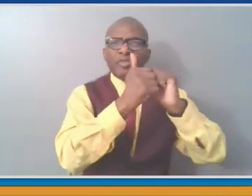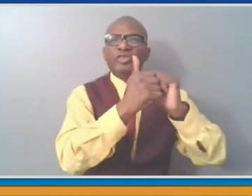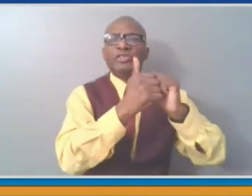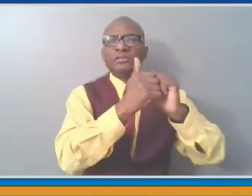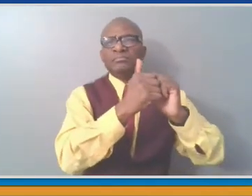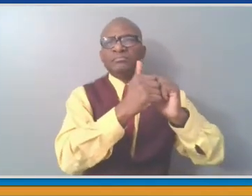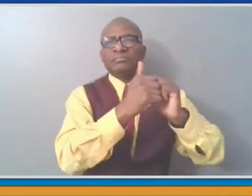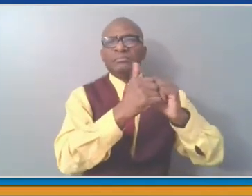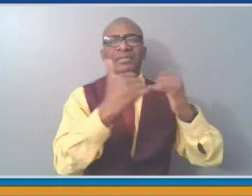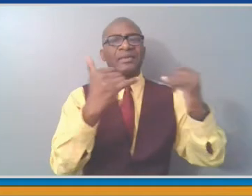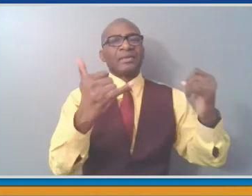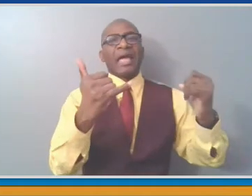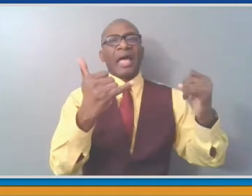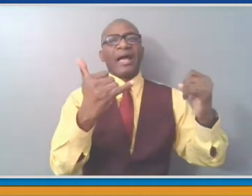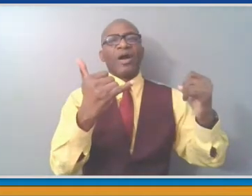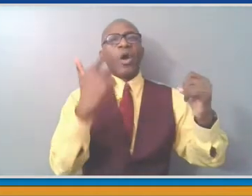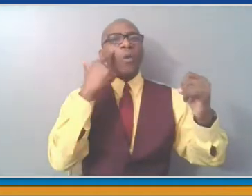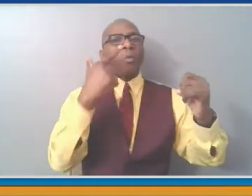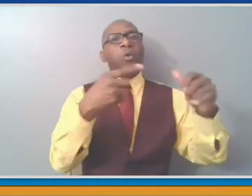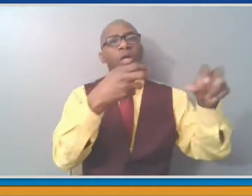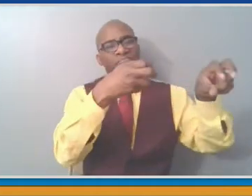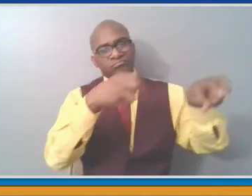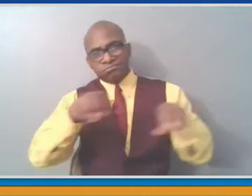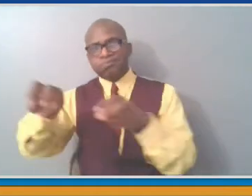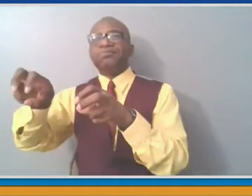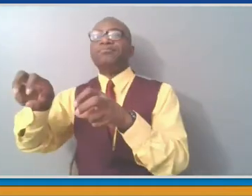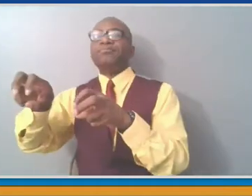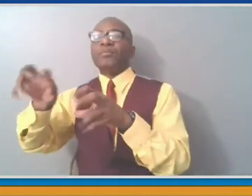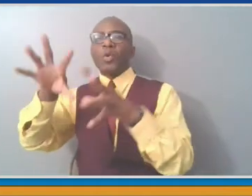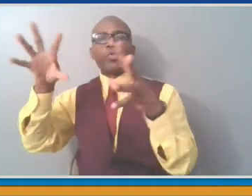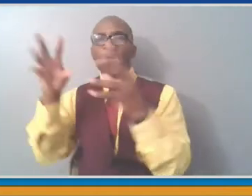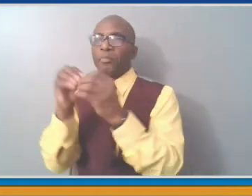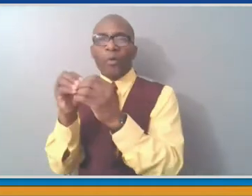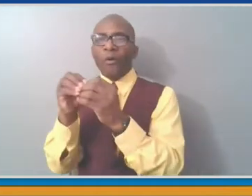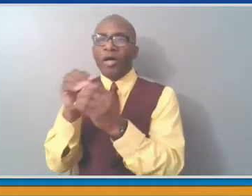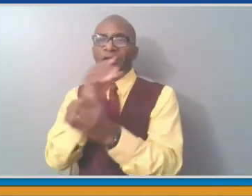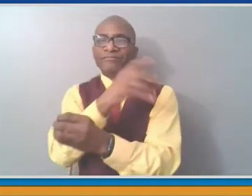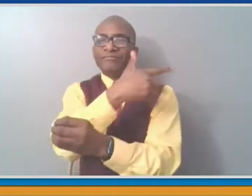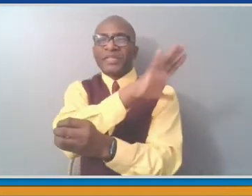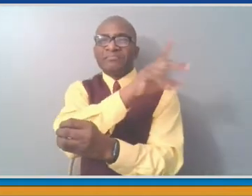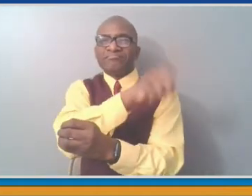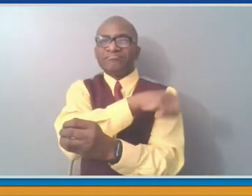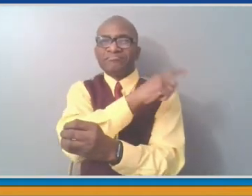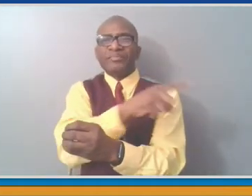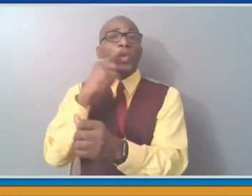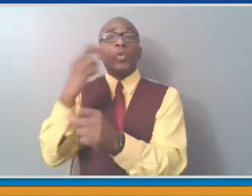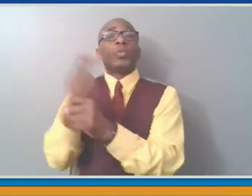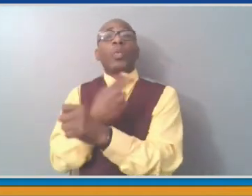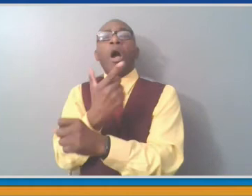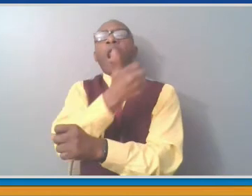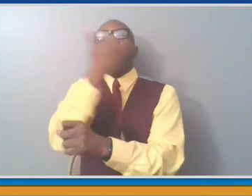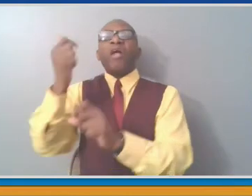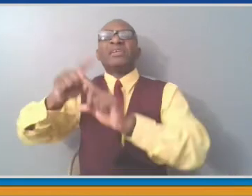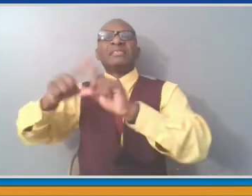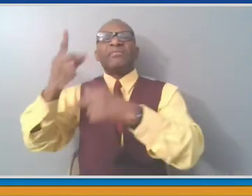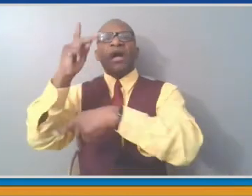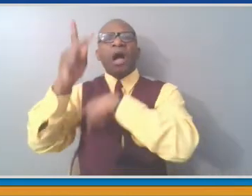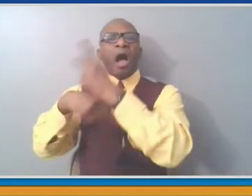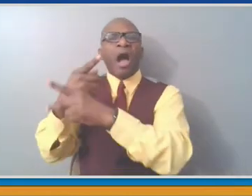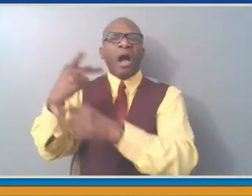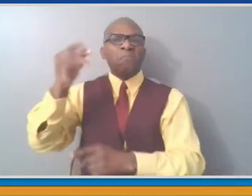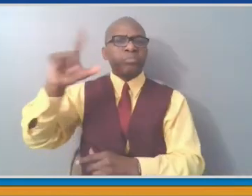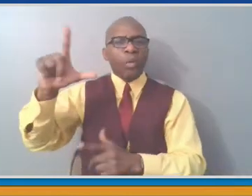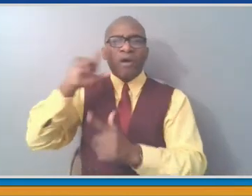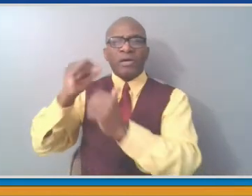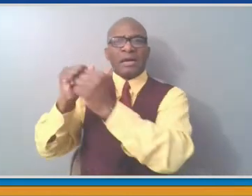be the competition pool for the major competition swim groups here in Westchester County. It has dimensions that are appropriate for competition. And the